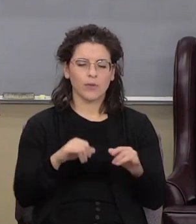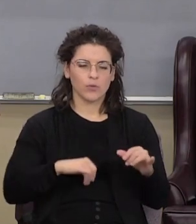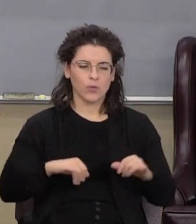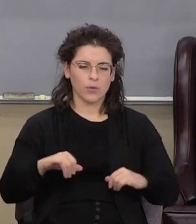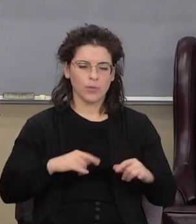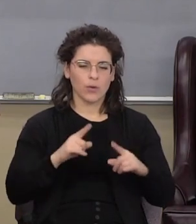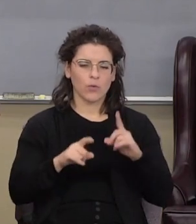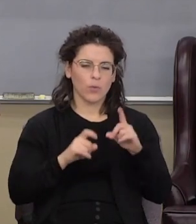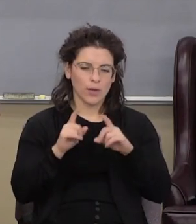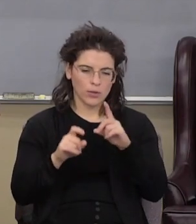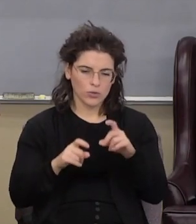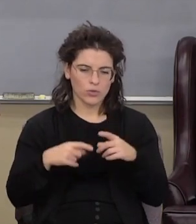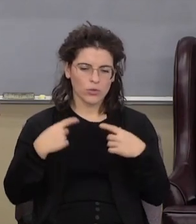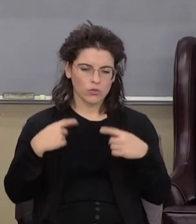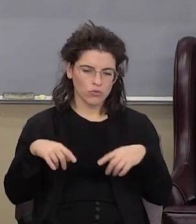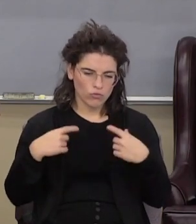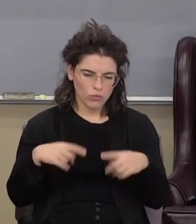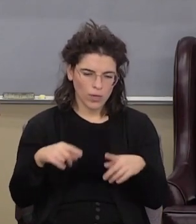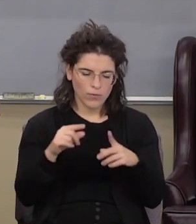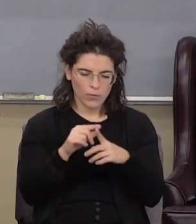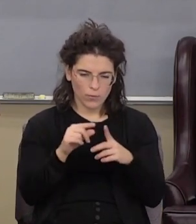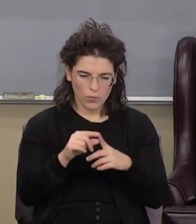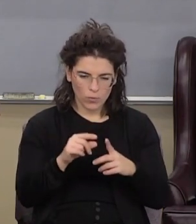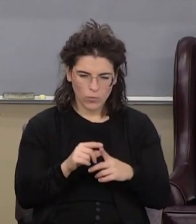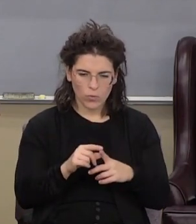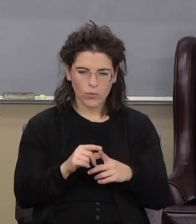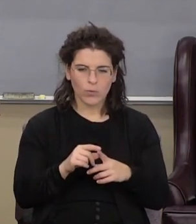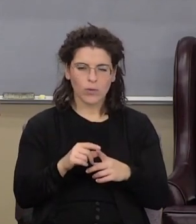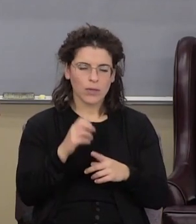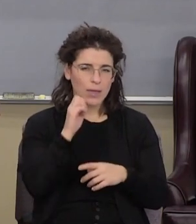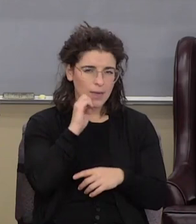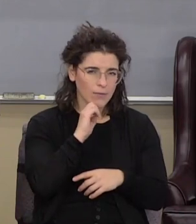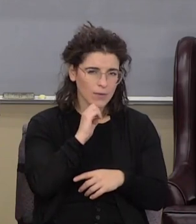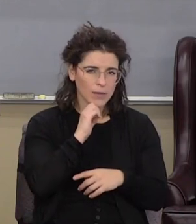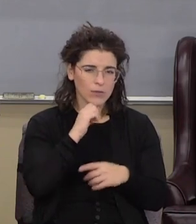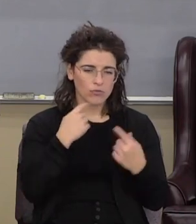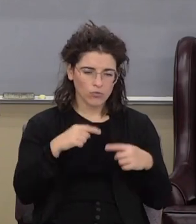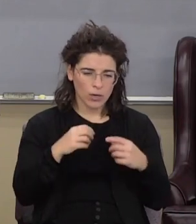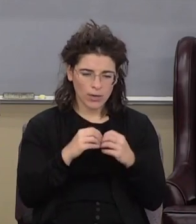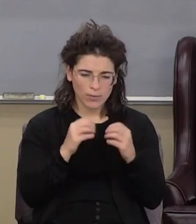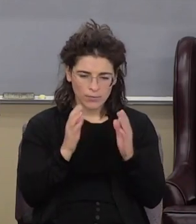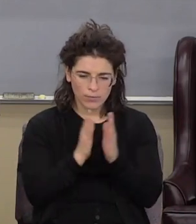about questions and strifes of words where cometh envy strife